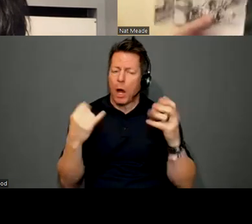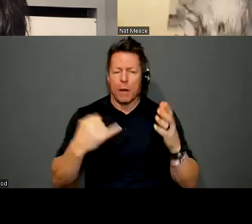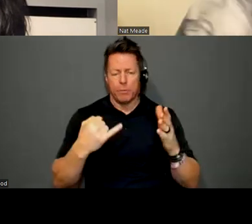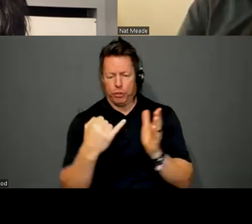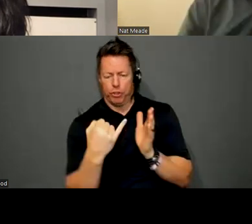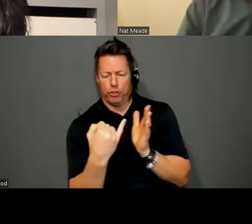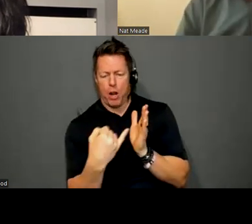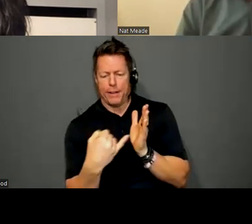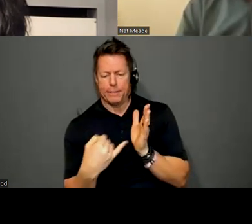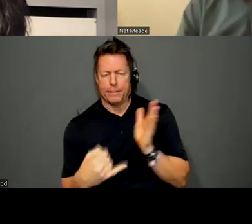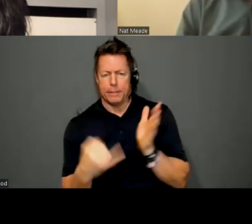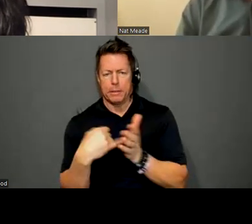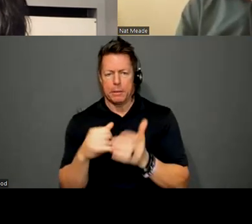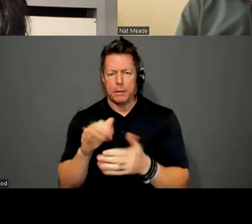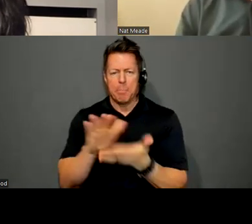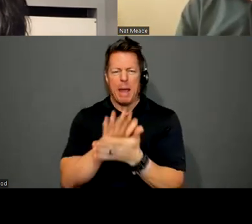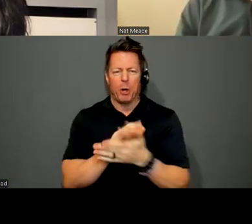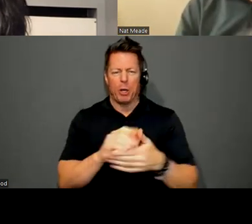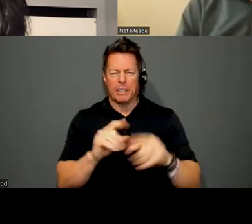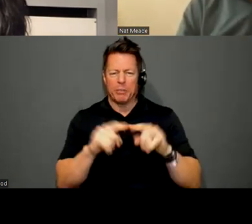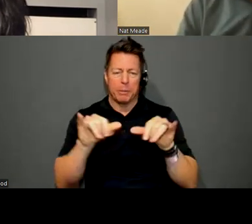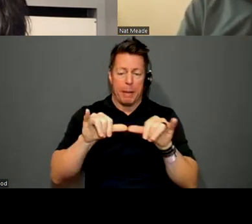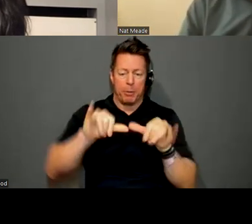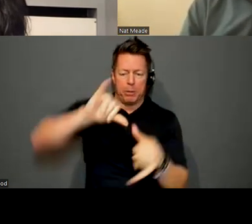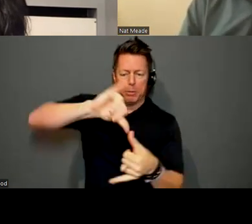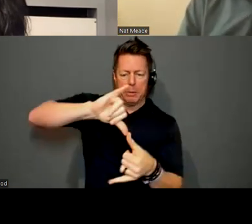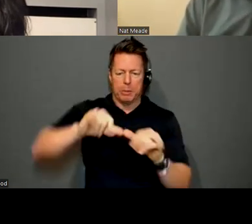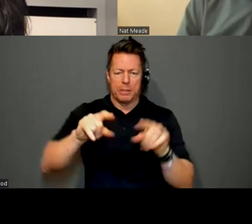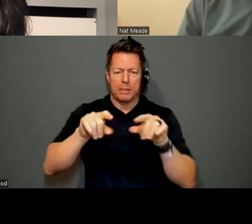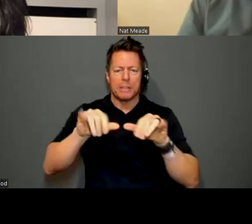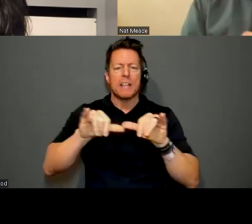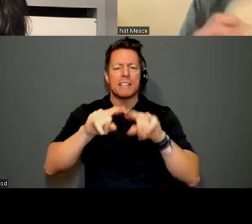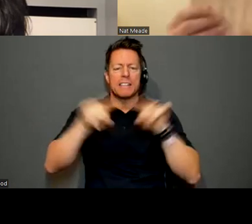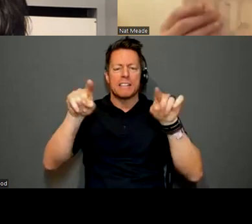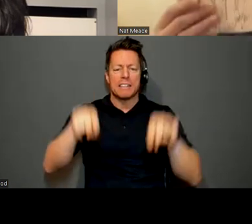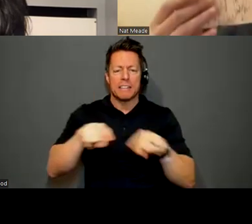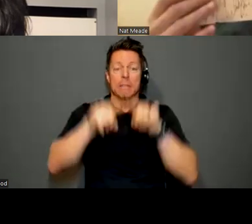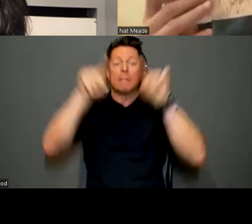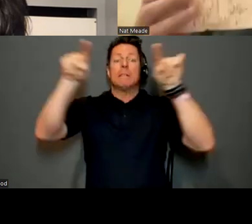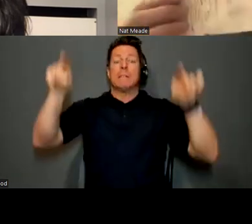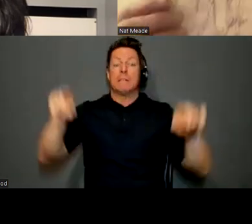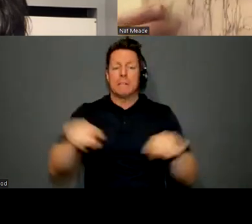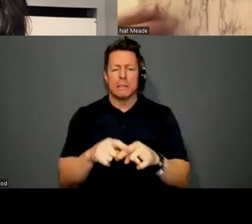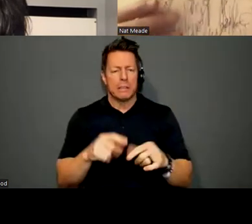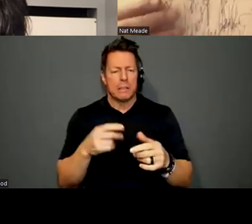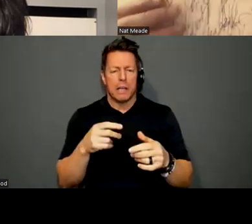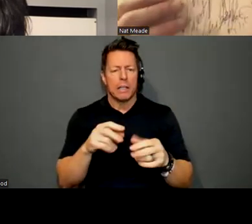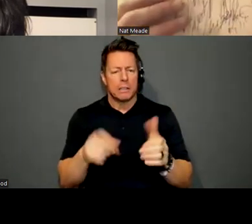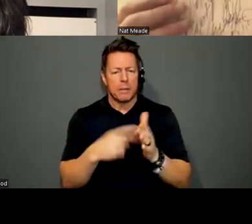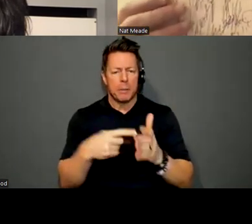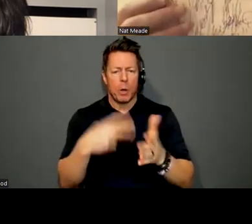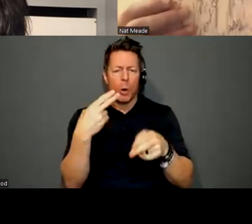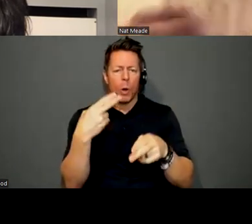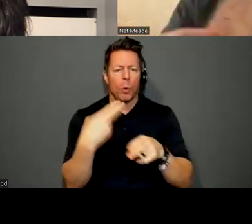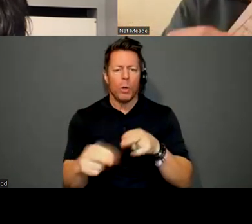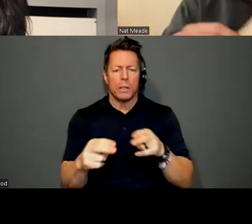like works on paper, different size paper, like quick, because I make the images all come